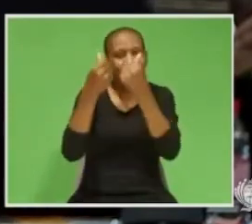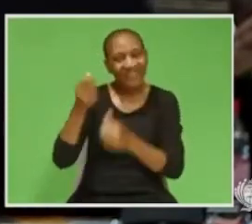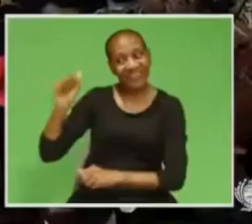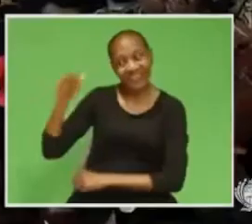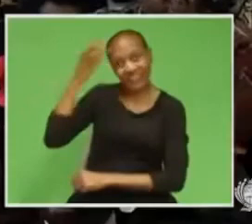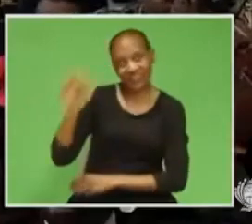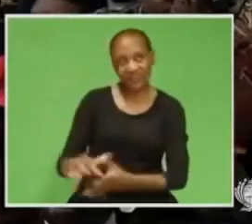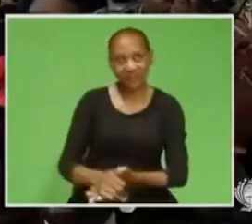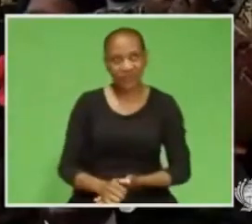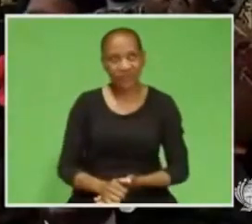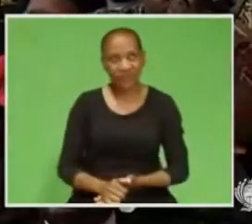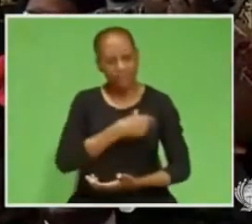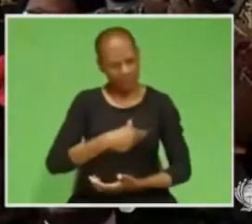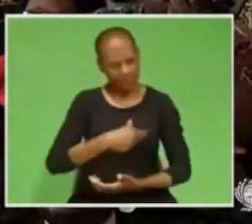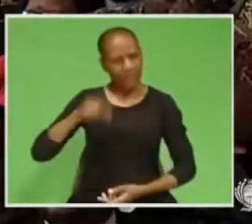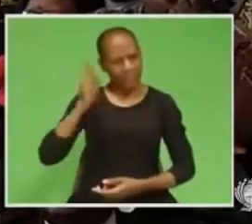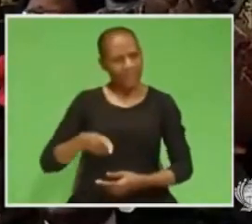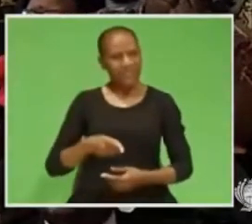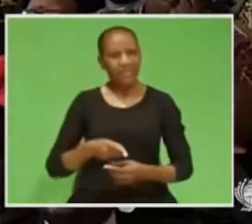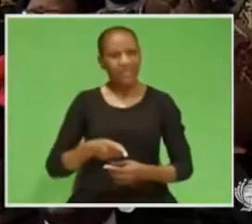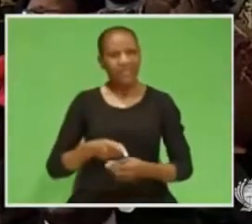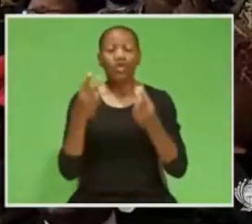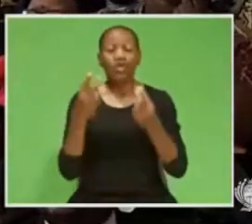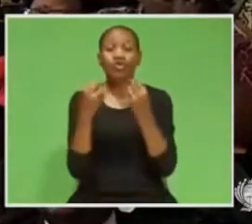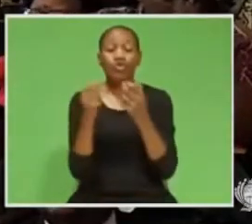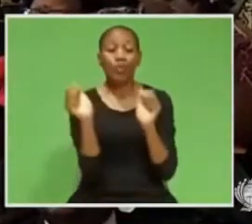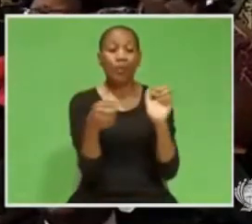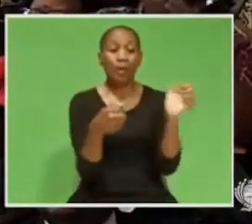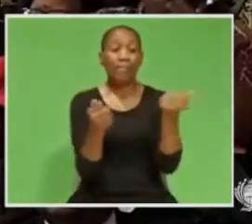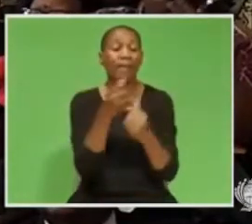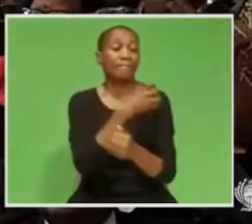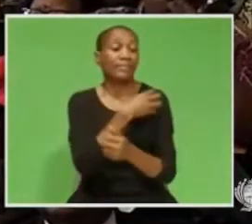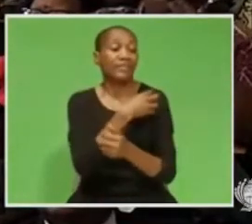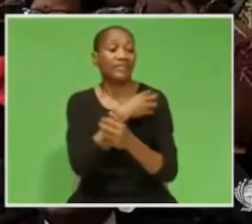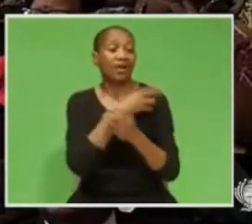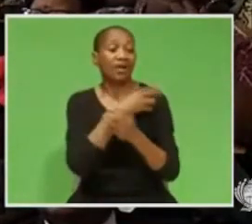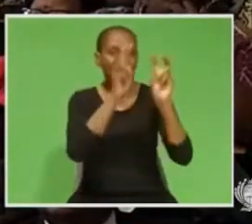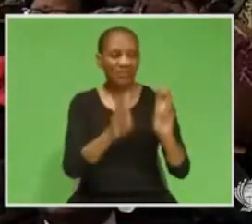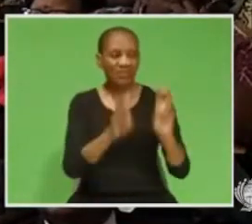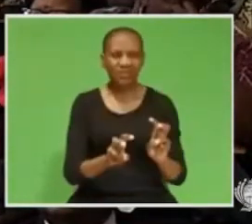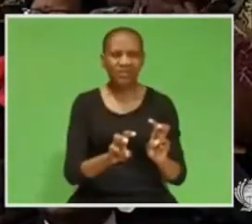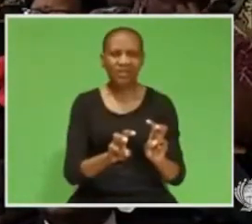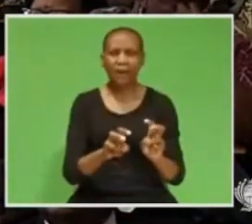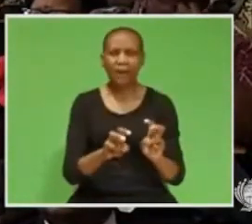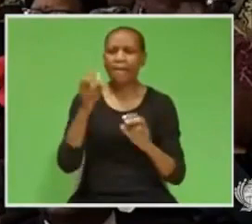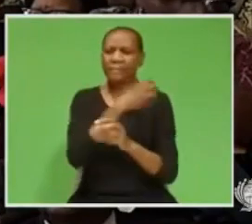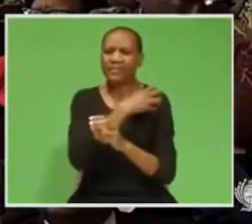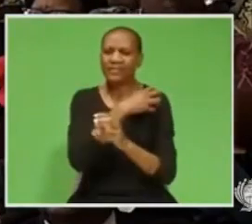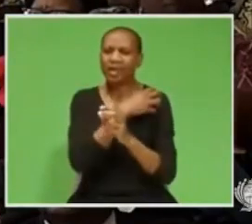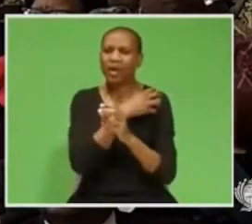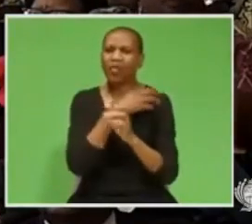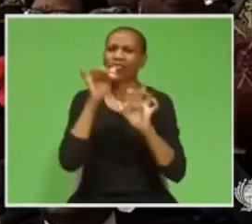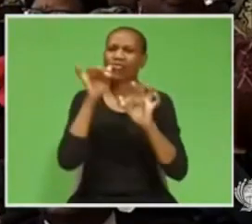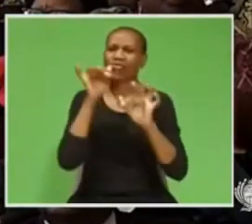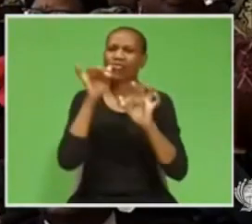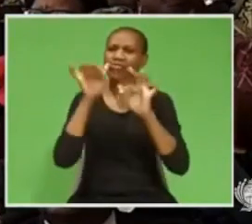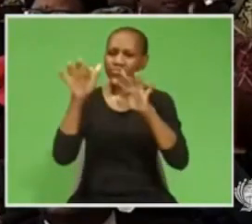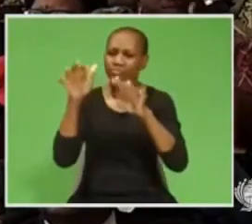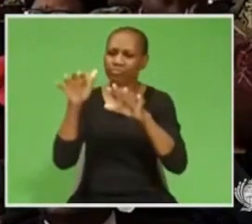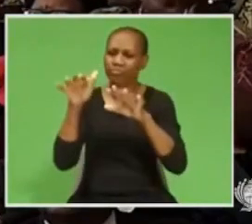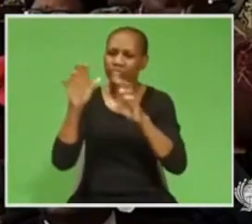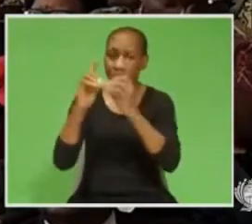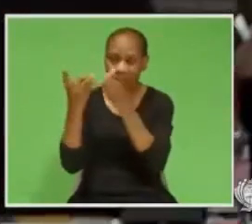removing incompetent ministers of energy and public enterprises who block reform, he added yet